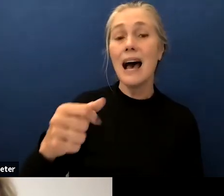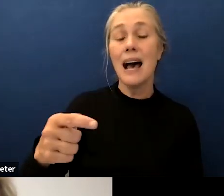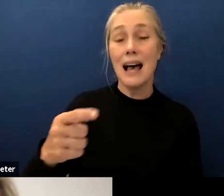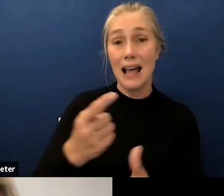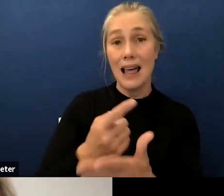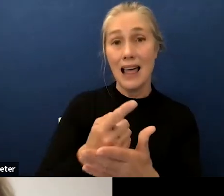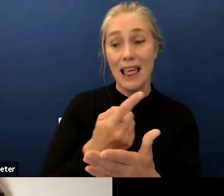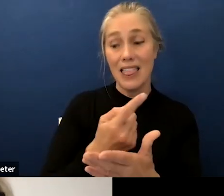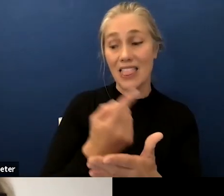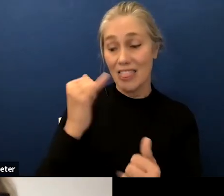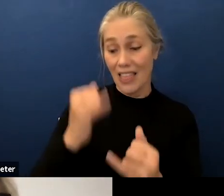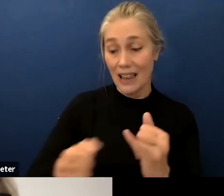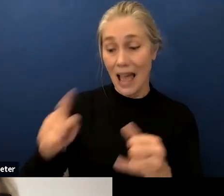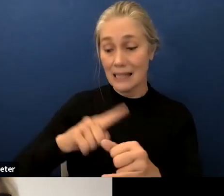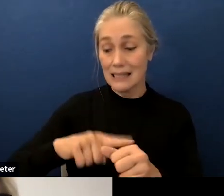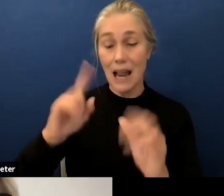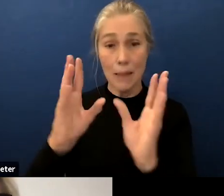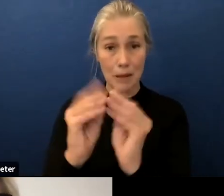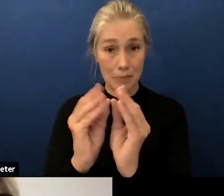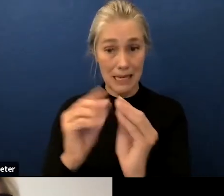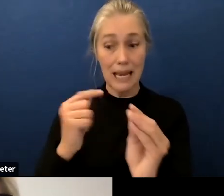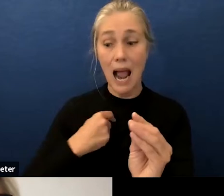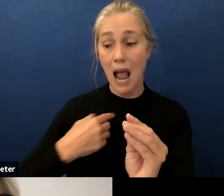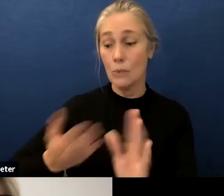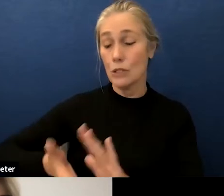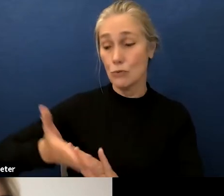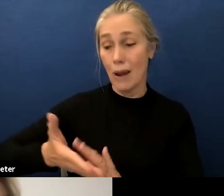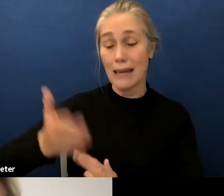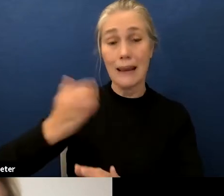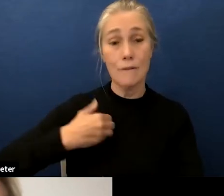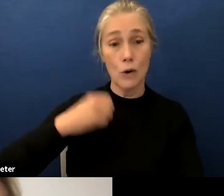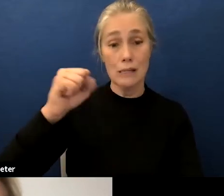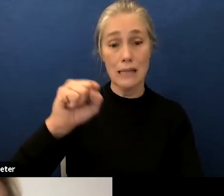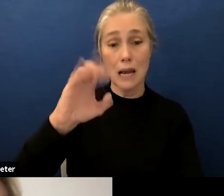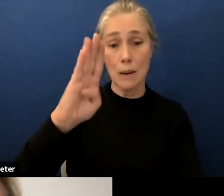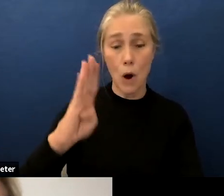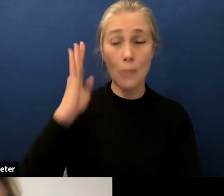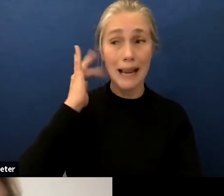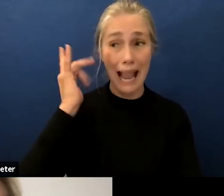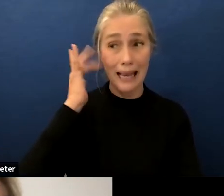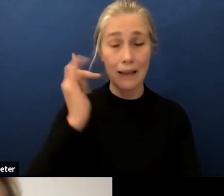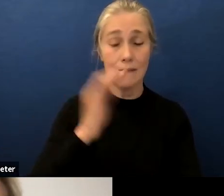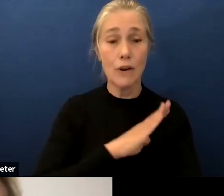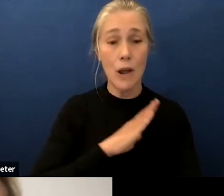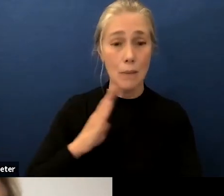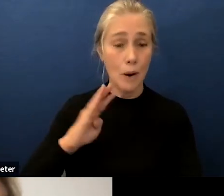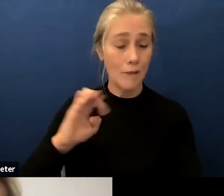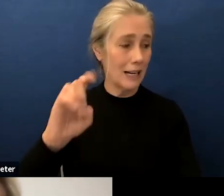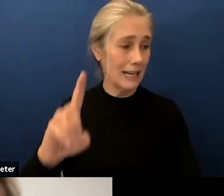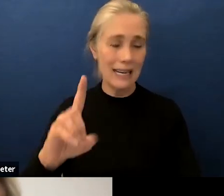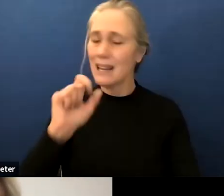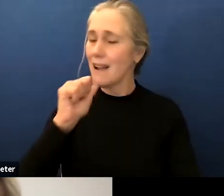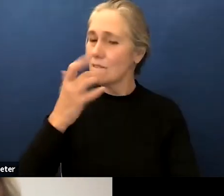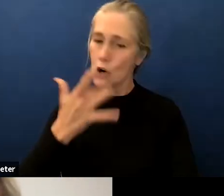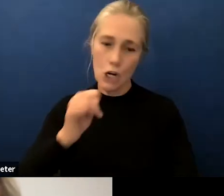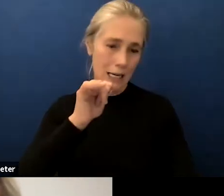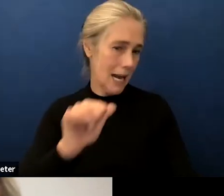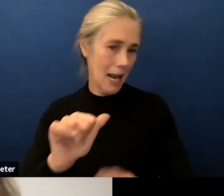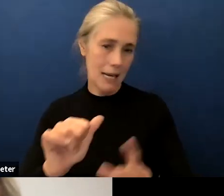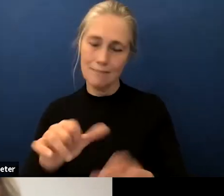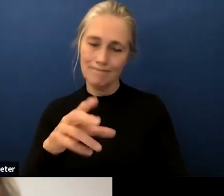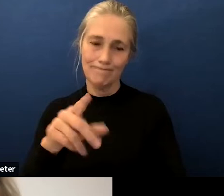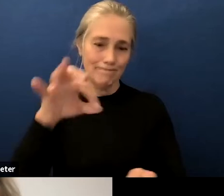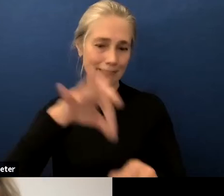the california state board of education and that i was a semi-finalist in the top 12. unfortunately i did not get the position but